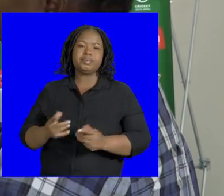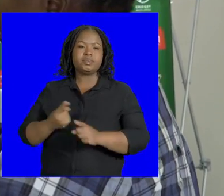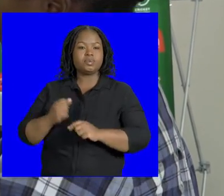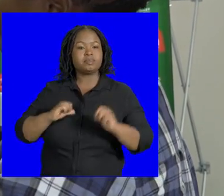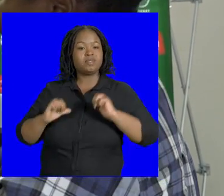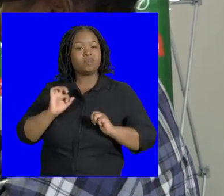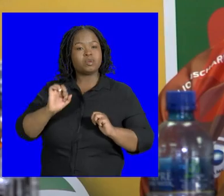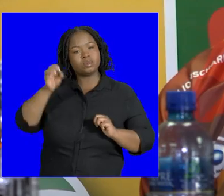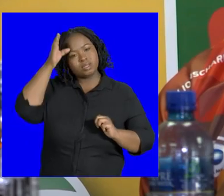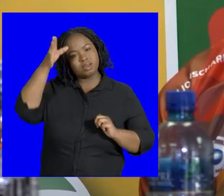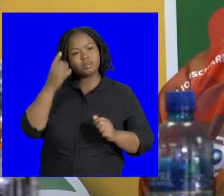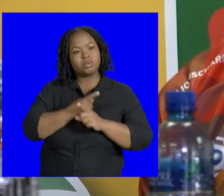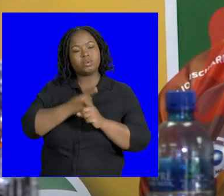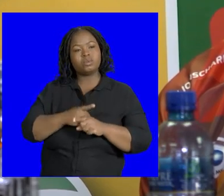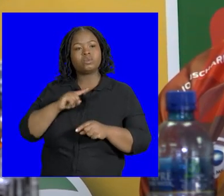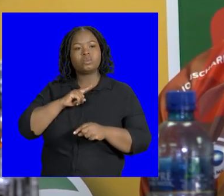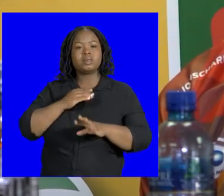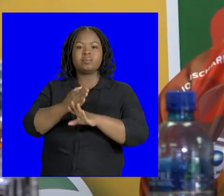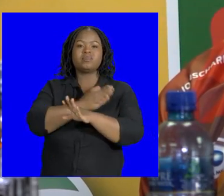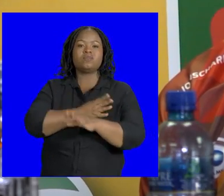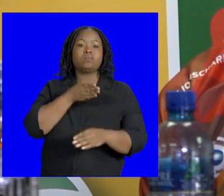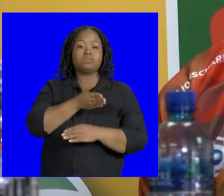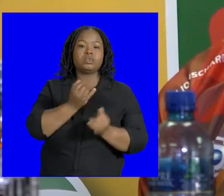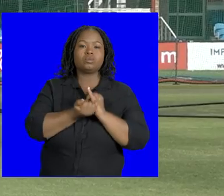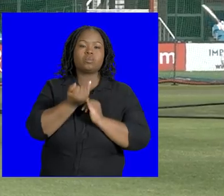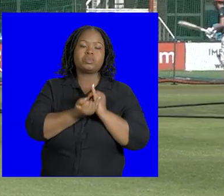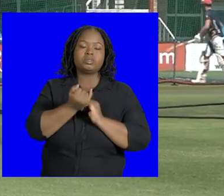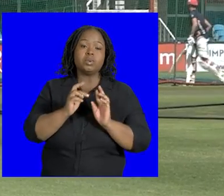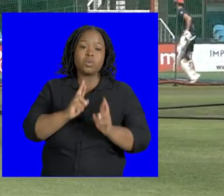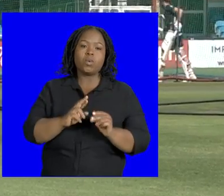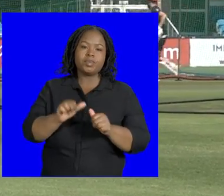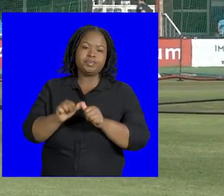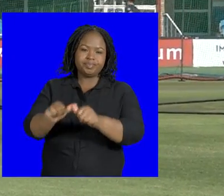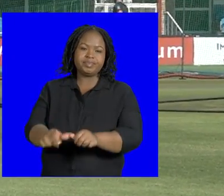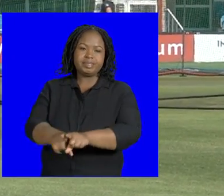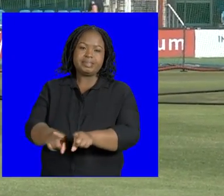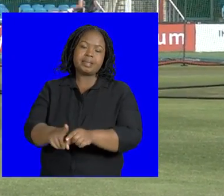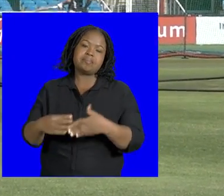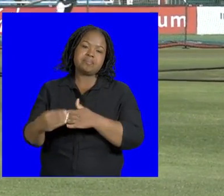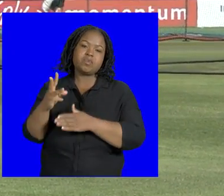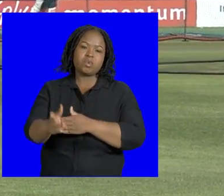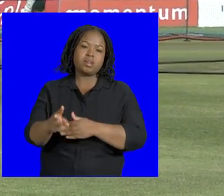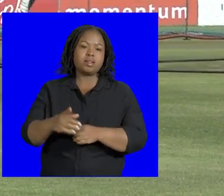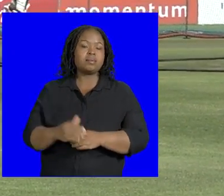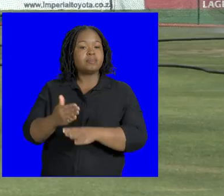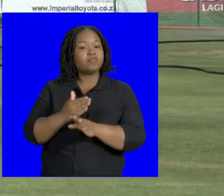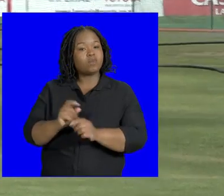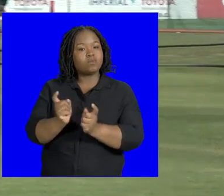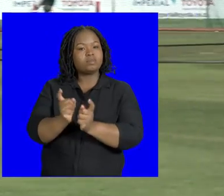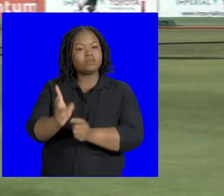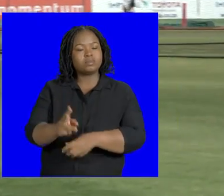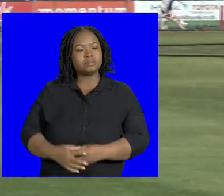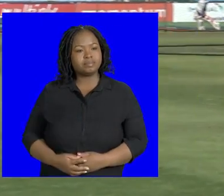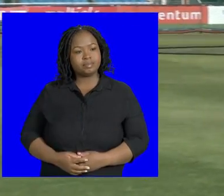captain in his inaugural outing in the previous edition of the competition and hope he will execute the same leadership ahead of the derby and the season.